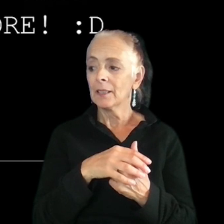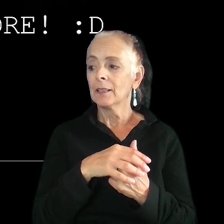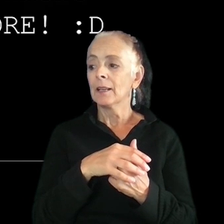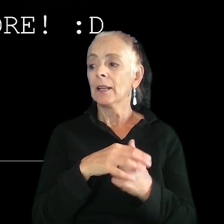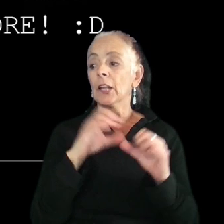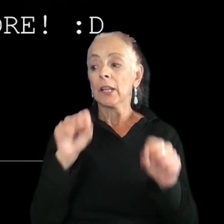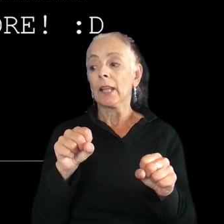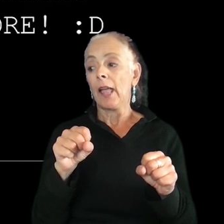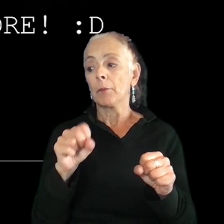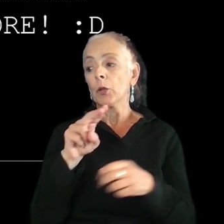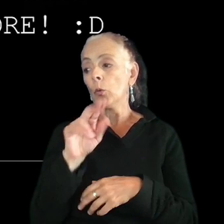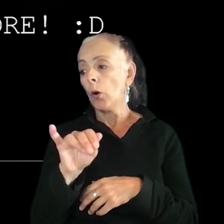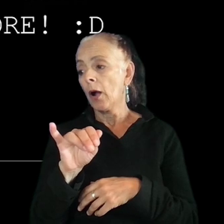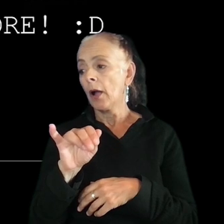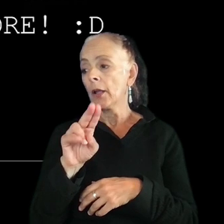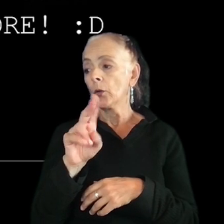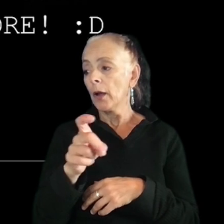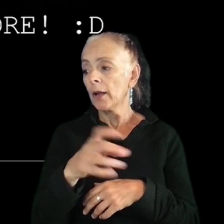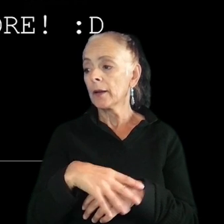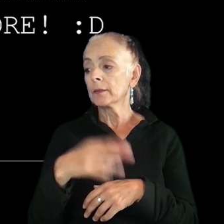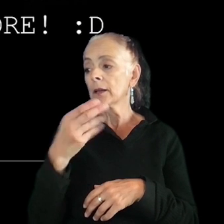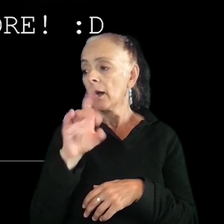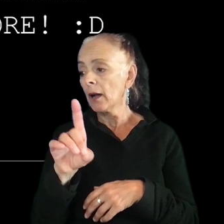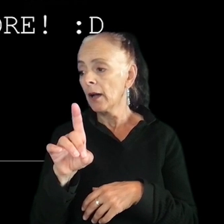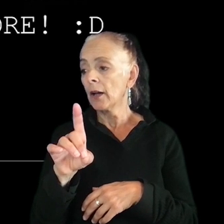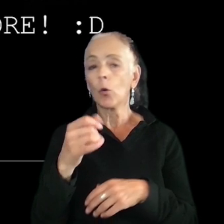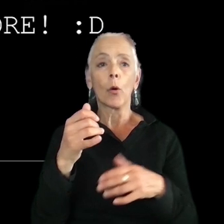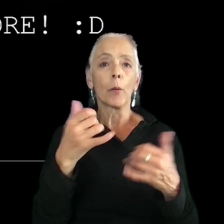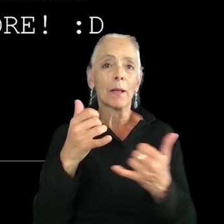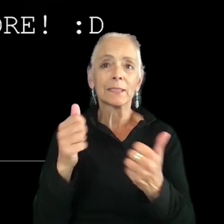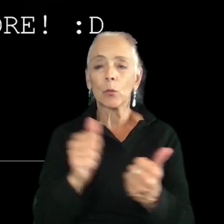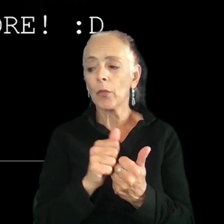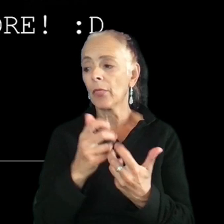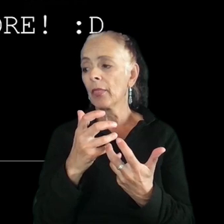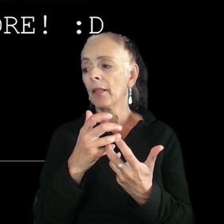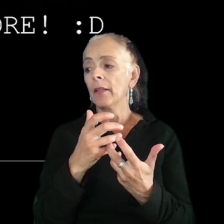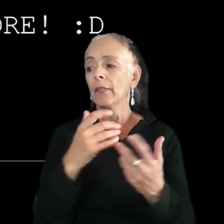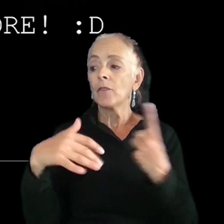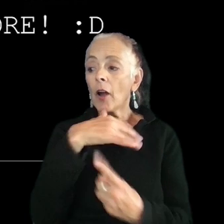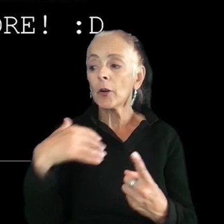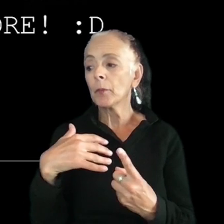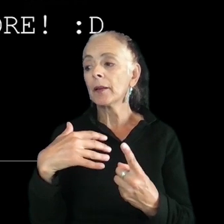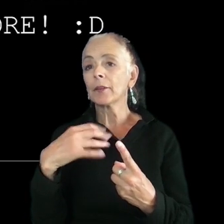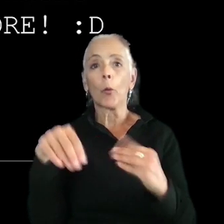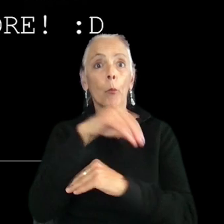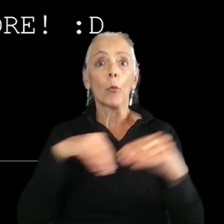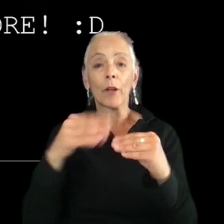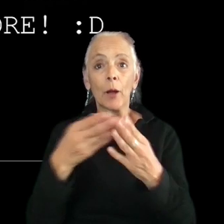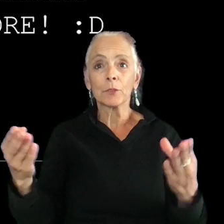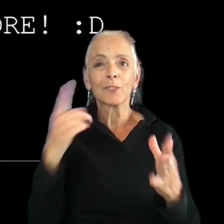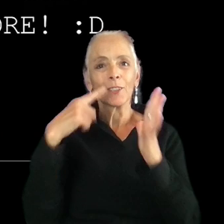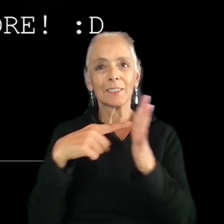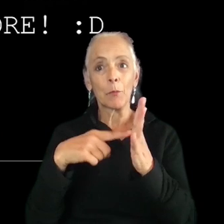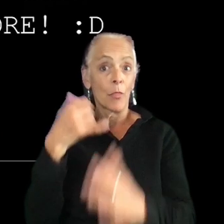whether it's like UI, UX, HUD, all the way to messing with the environment, such as like lighting and moving objects. For example, going back to the